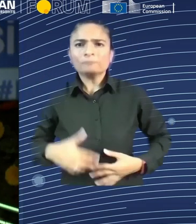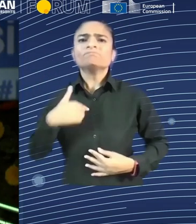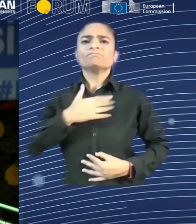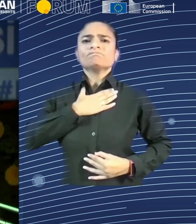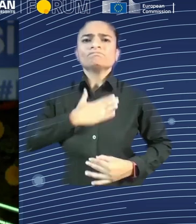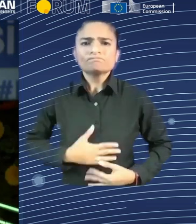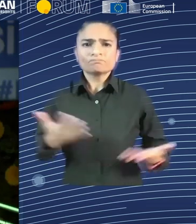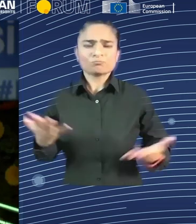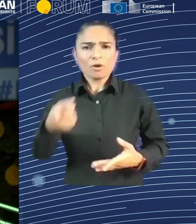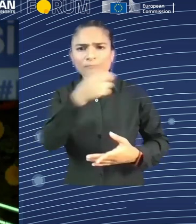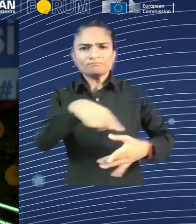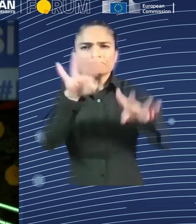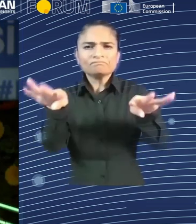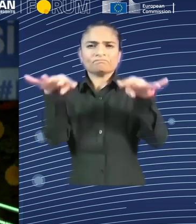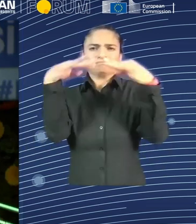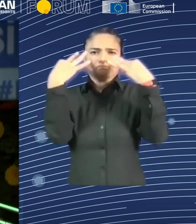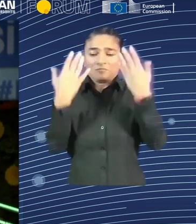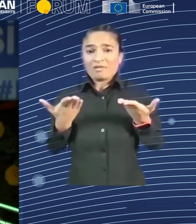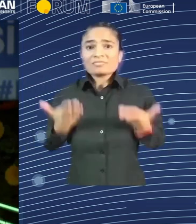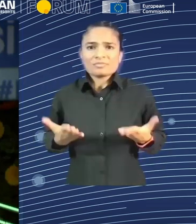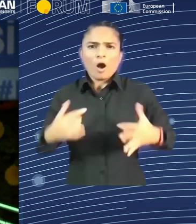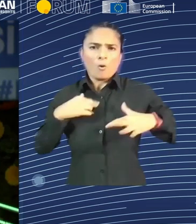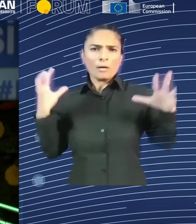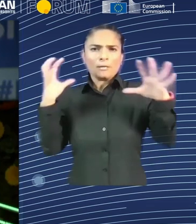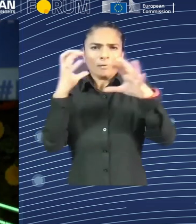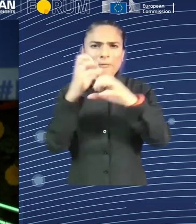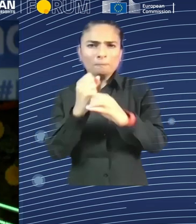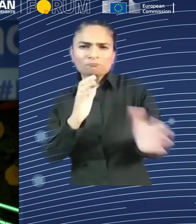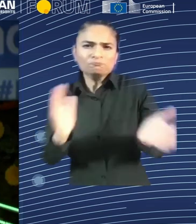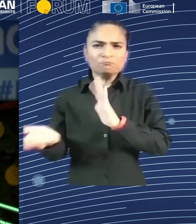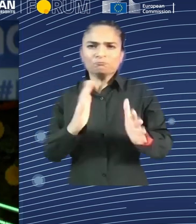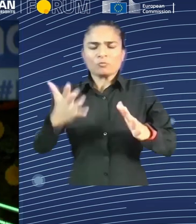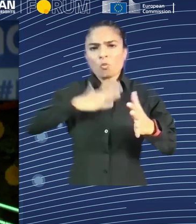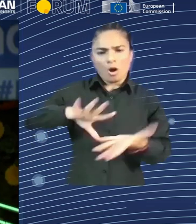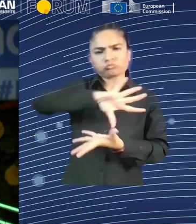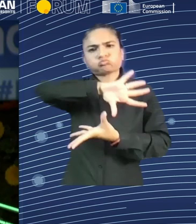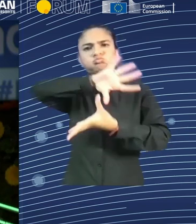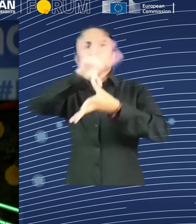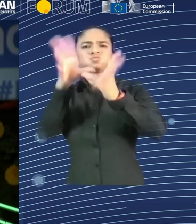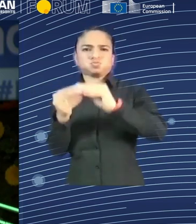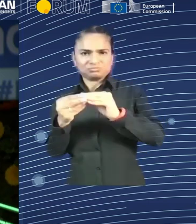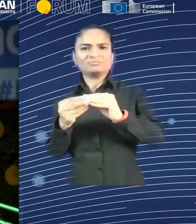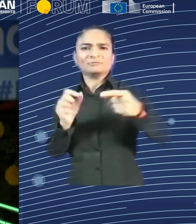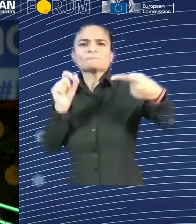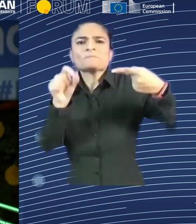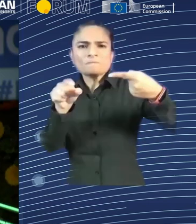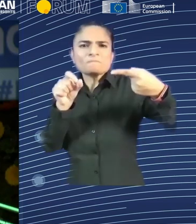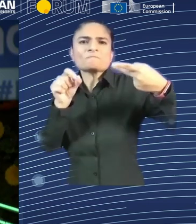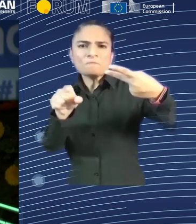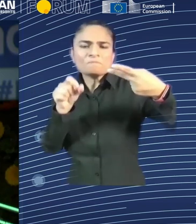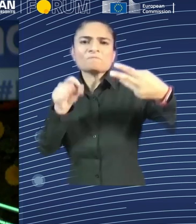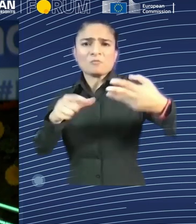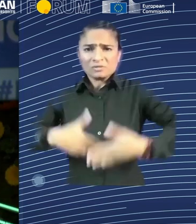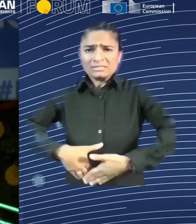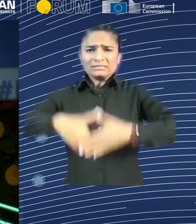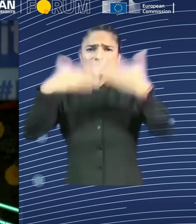wonderful day with so many amazing speakers and contributions. I mean, this edition of the European Employment and Social Rights